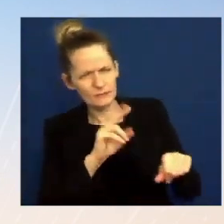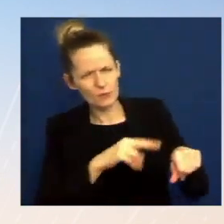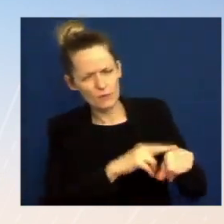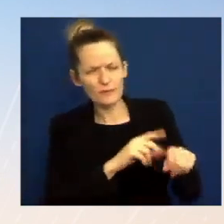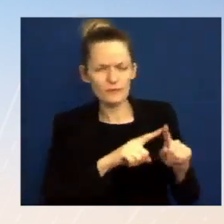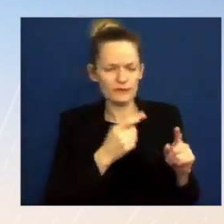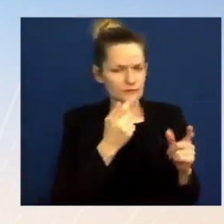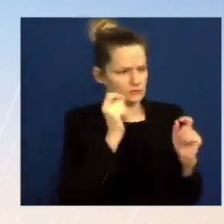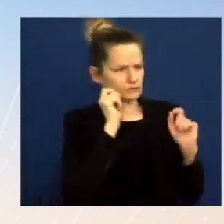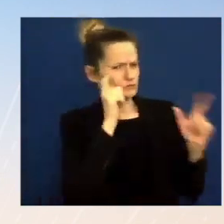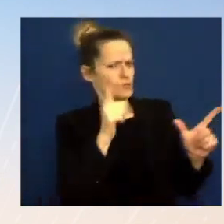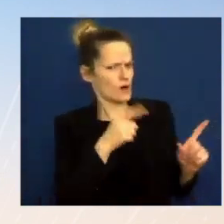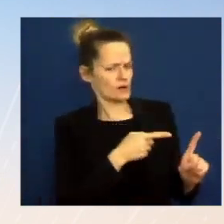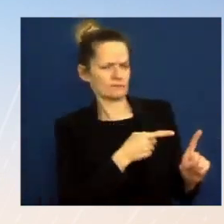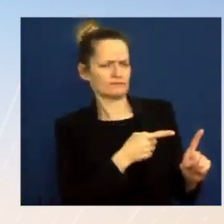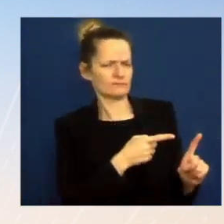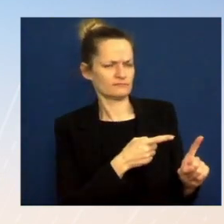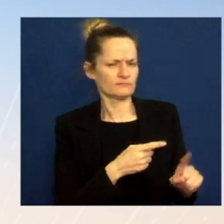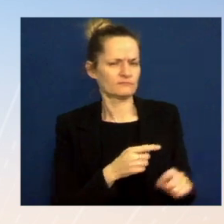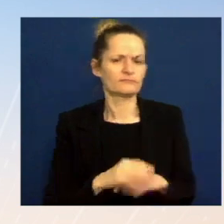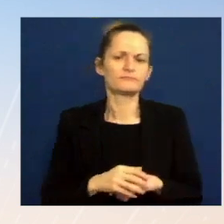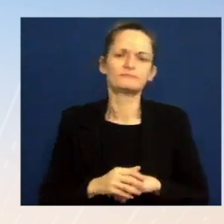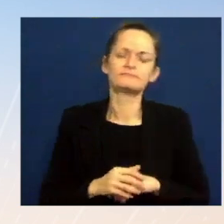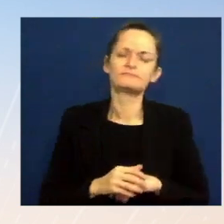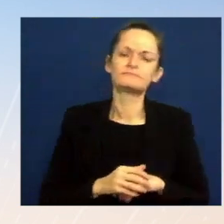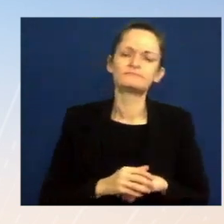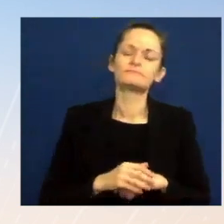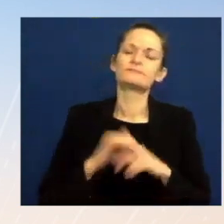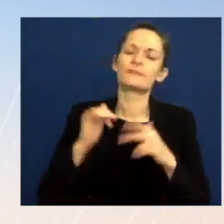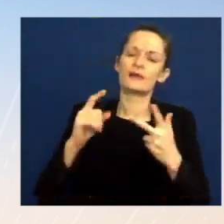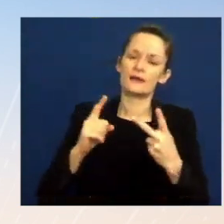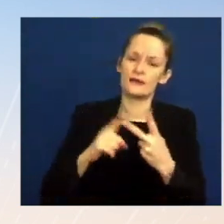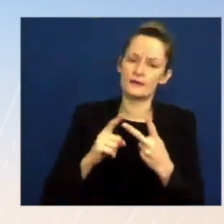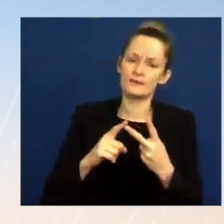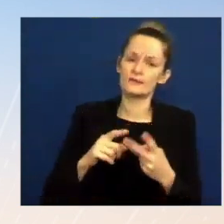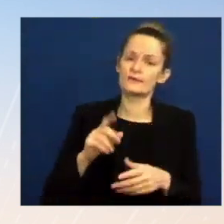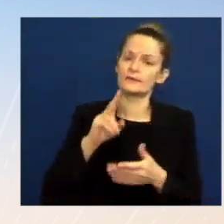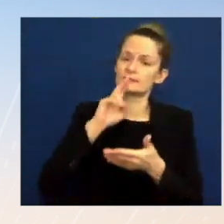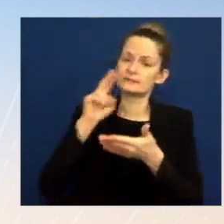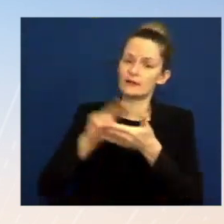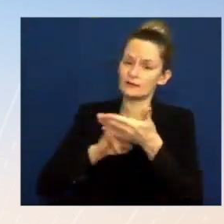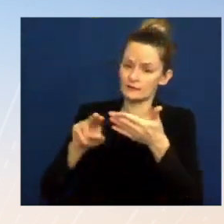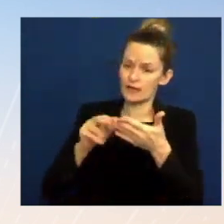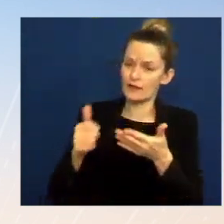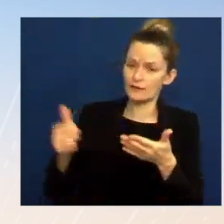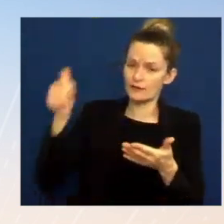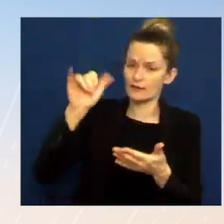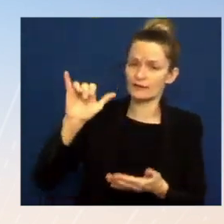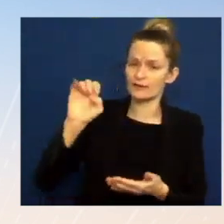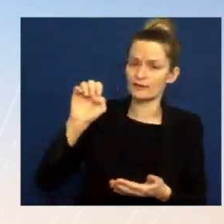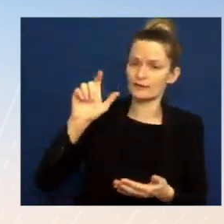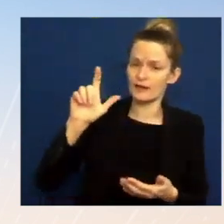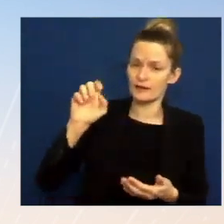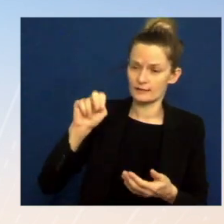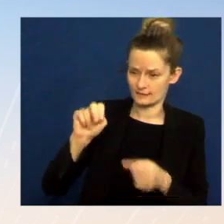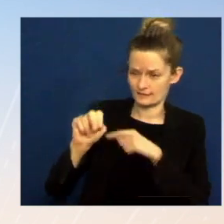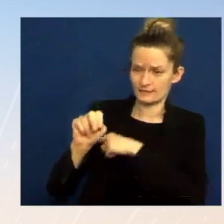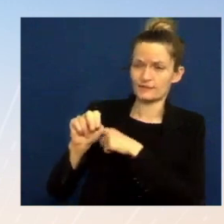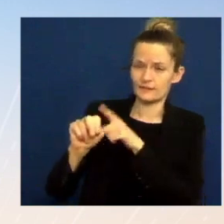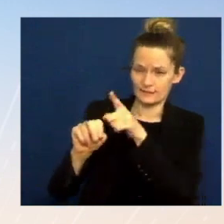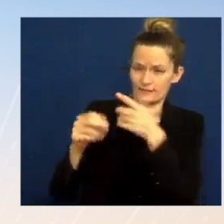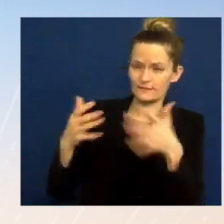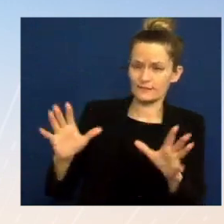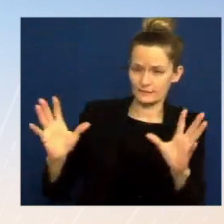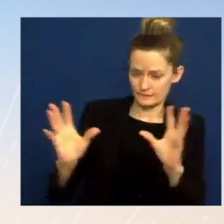of Secretary Yellen's meeting with her Chinese counterpart, or her conversation, where she frankly